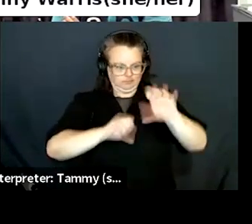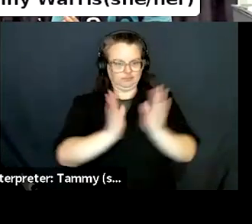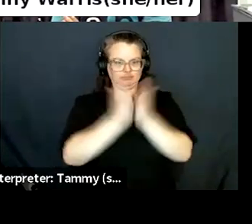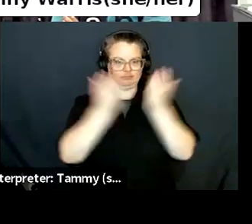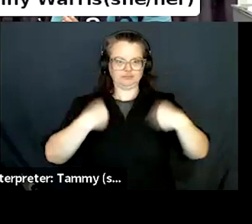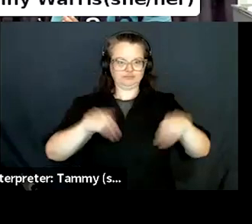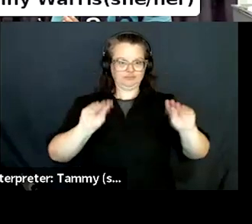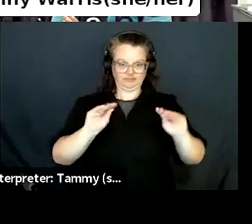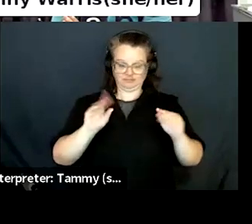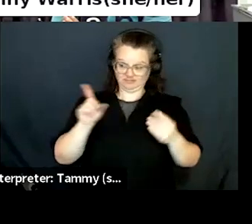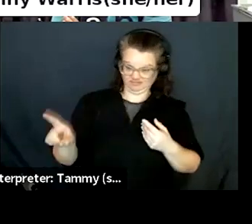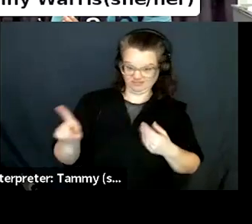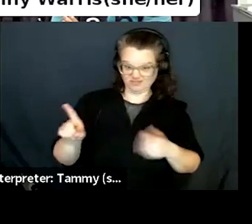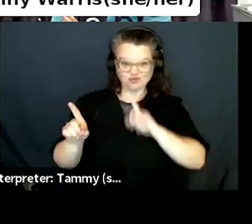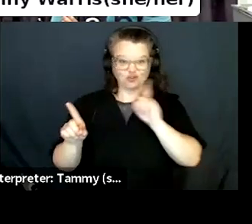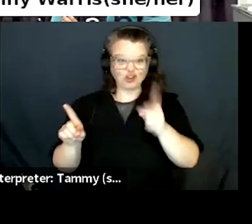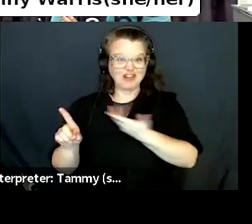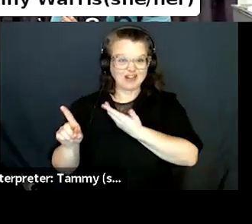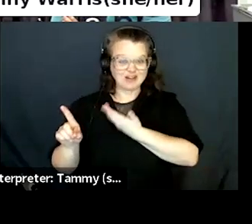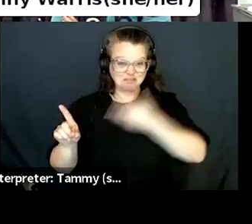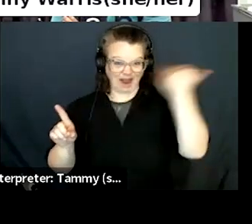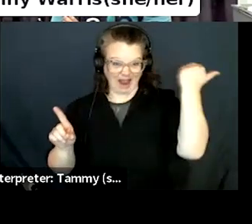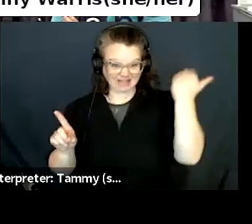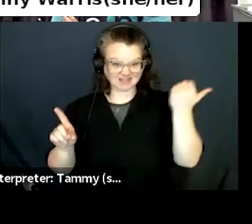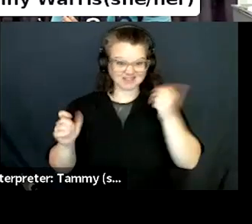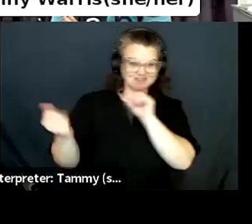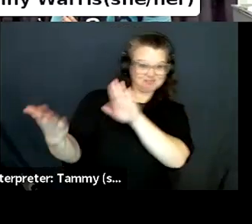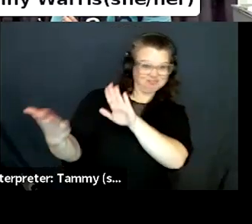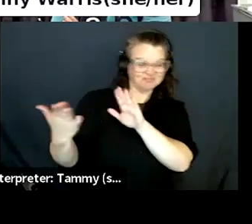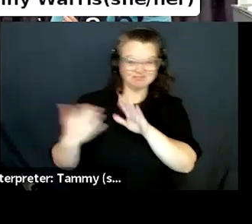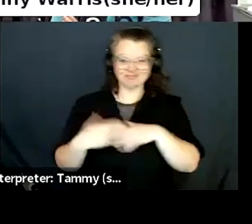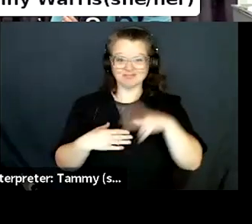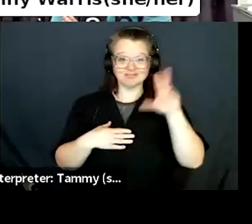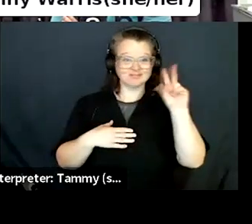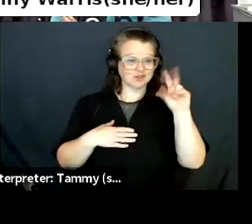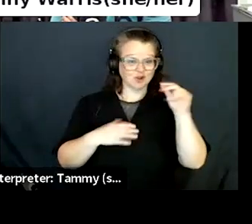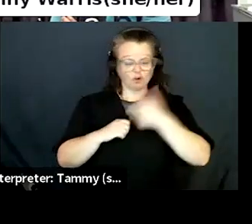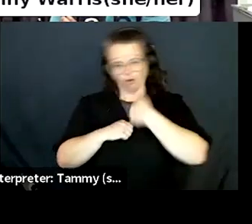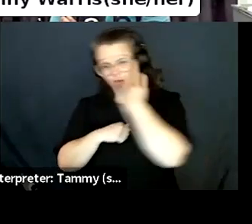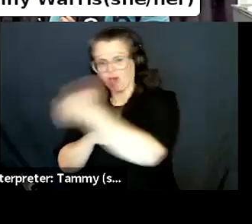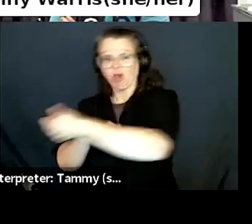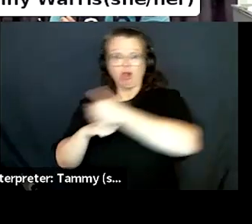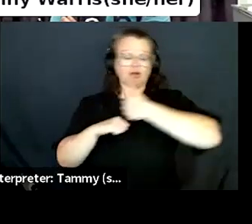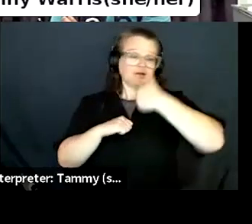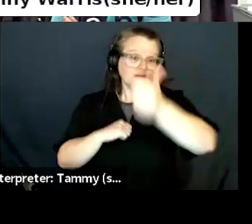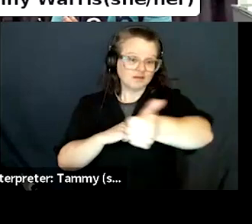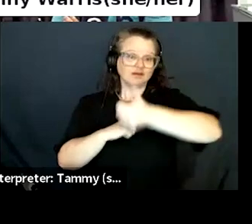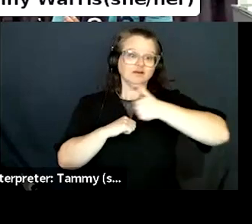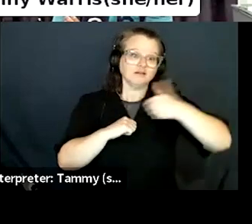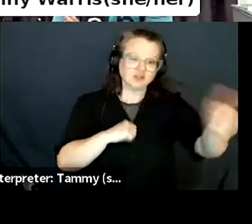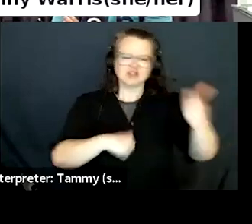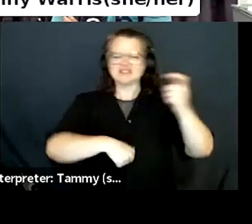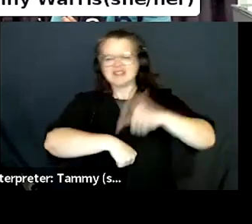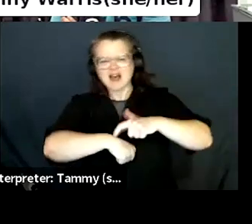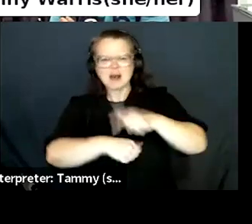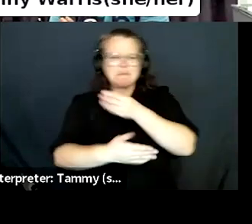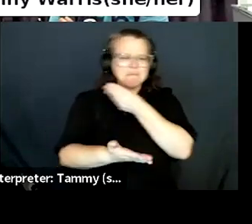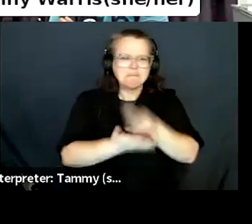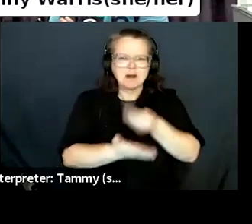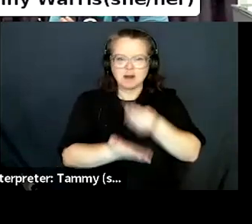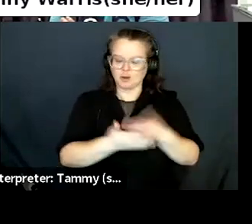money, but it's not saving money if you don't have the titles to sell. So you just got to get them. Um,